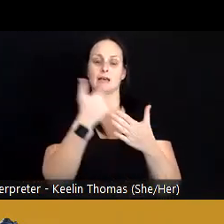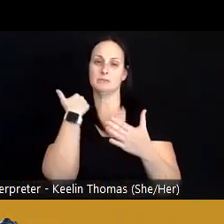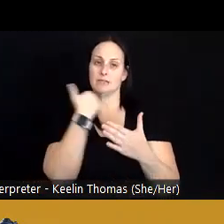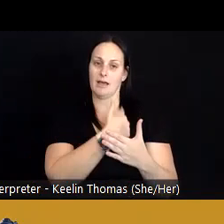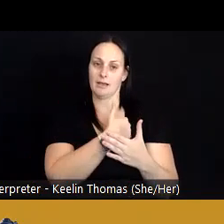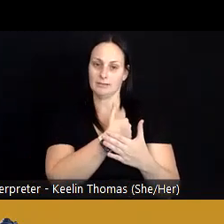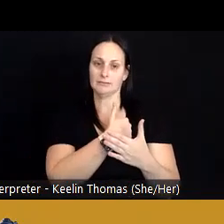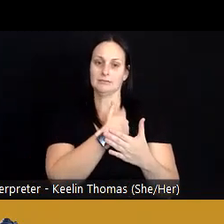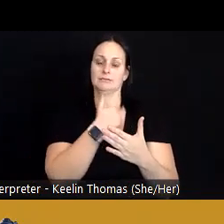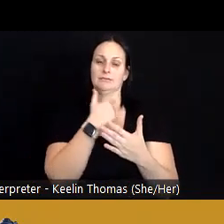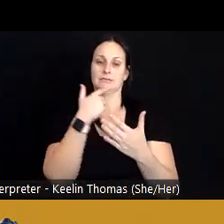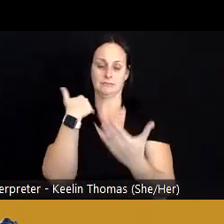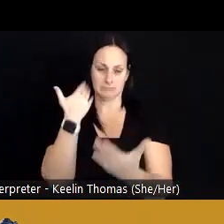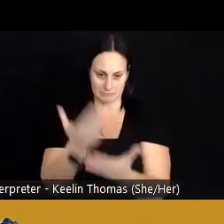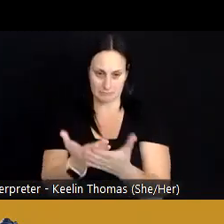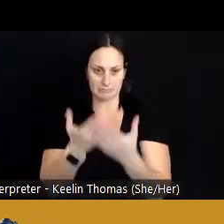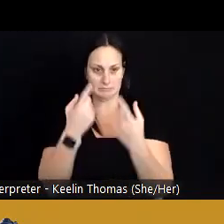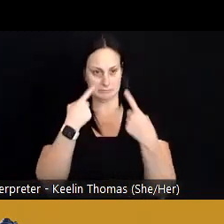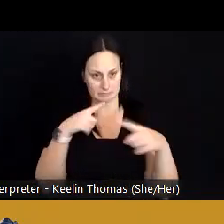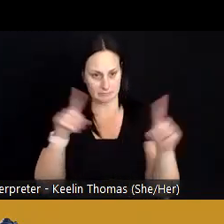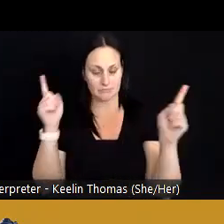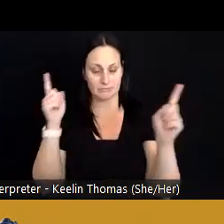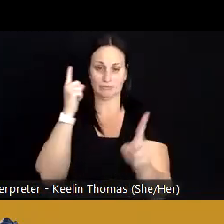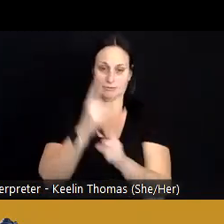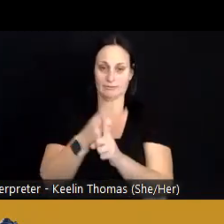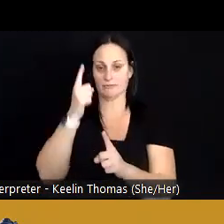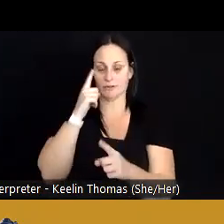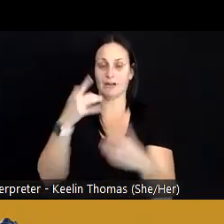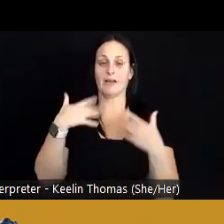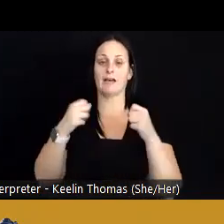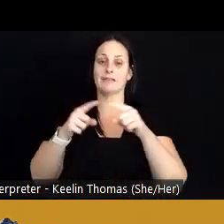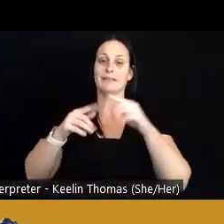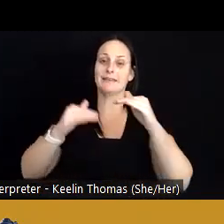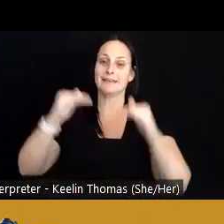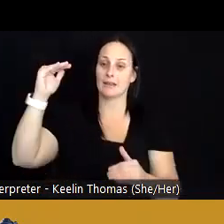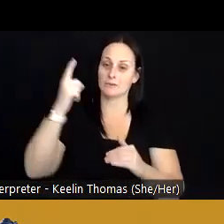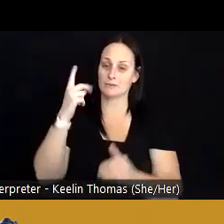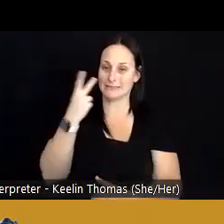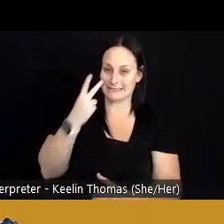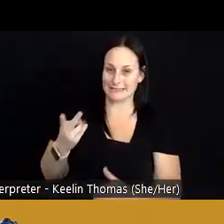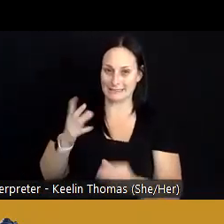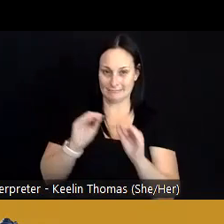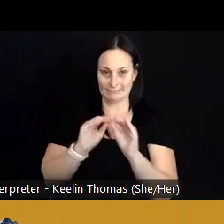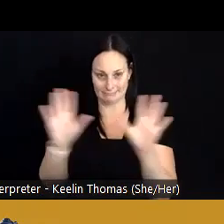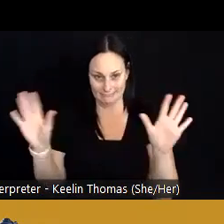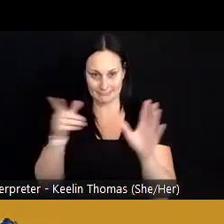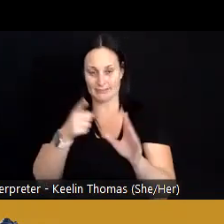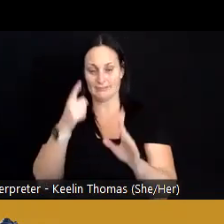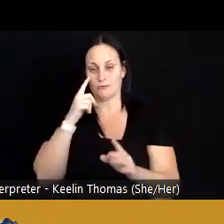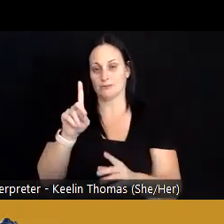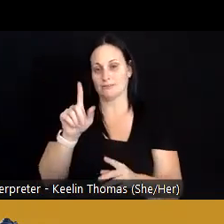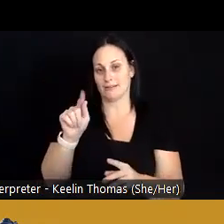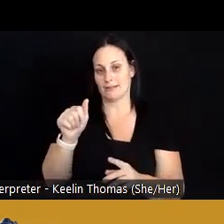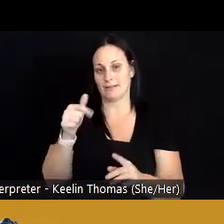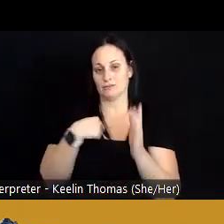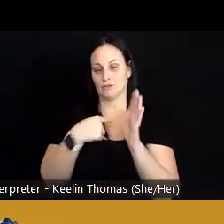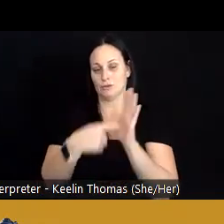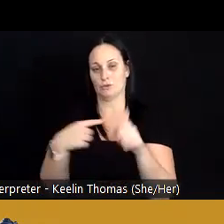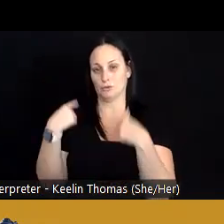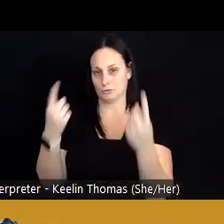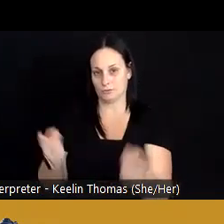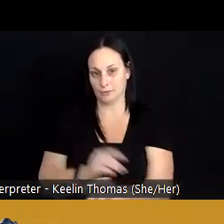to get to the correction of the health inequities that you see playing out in the data that I've shown you thus far.